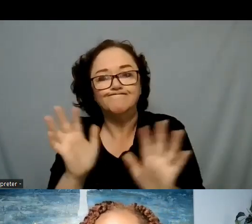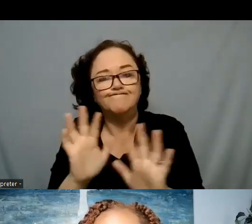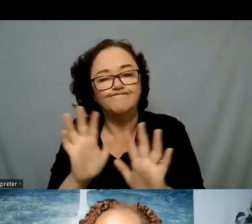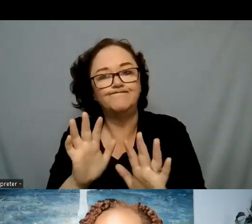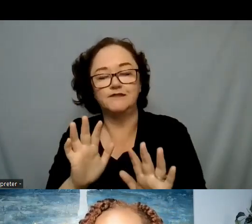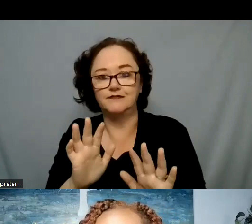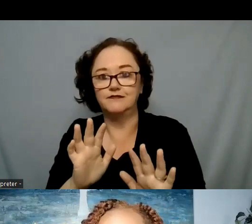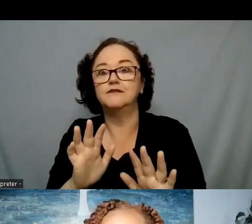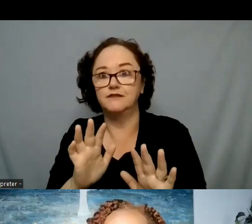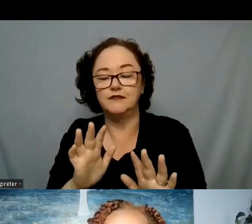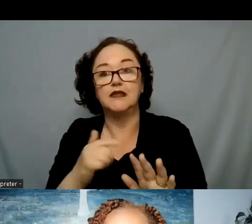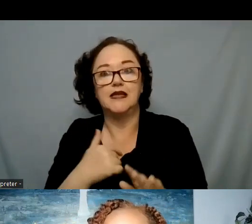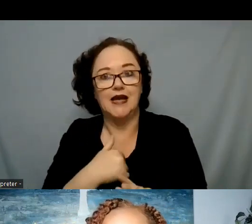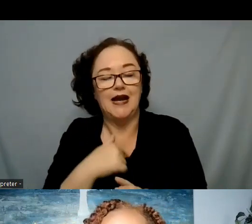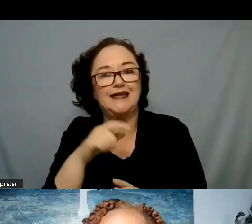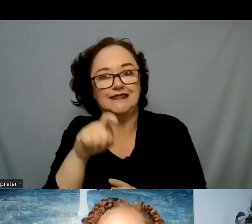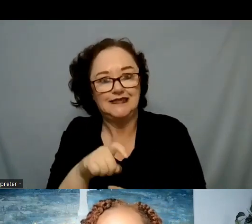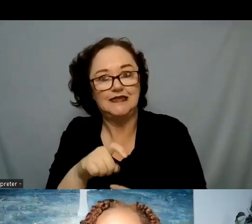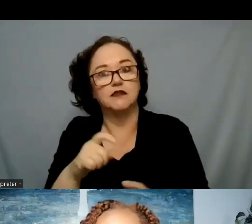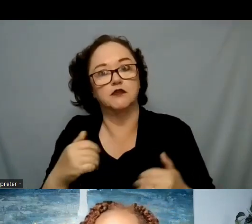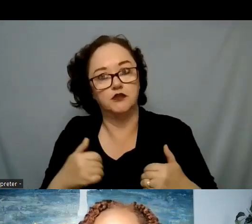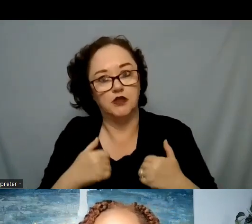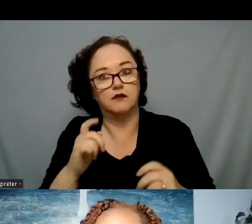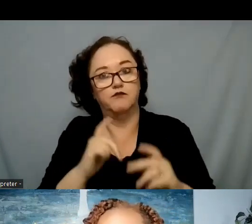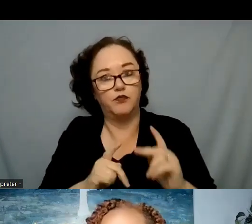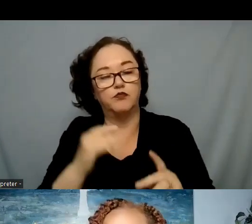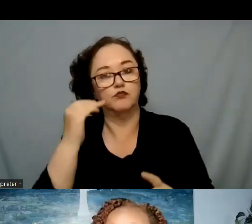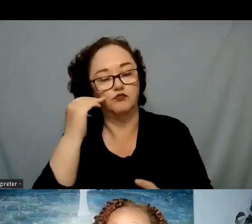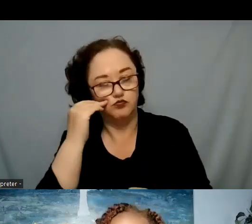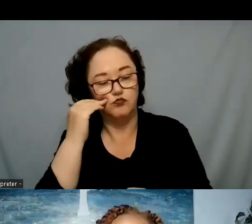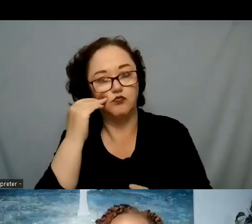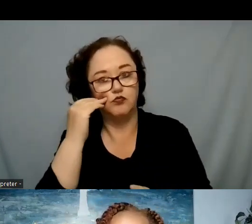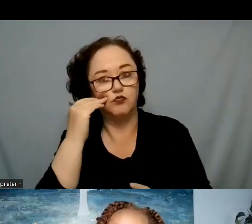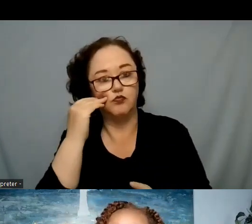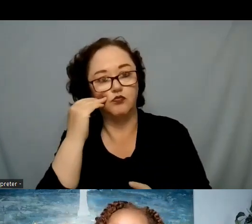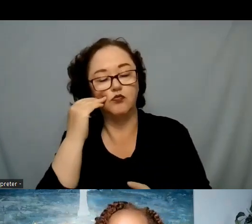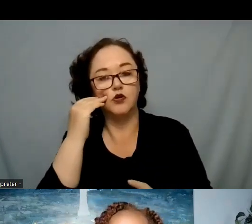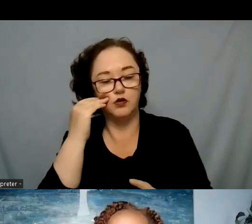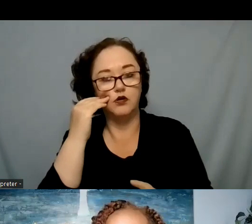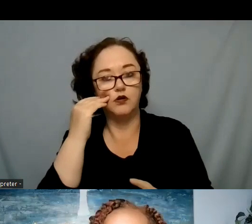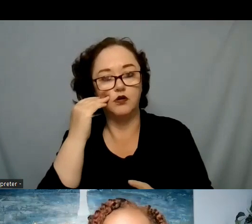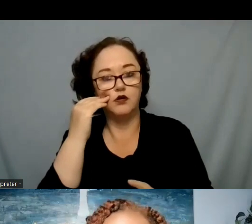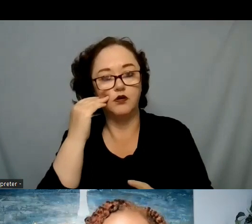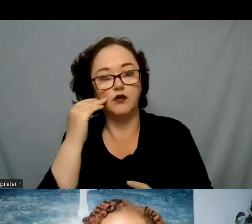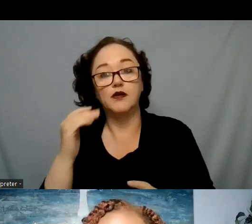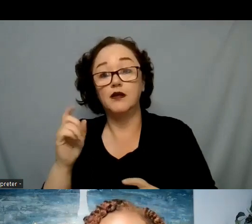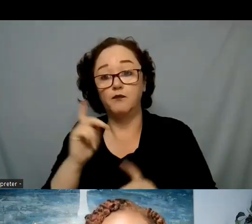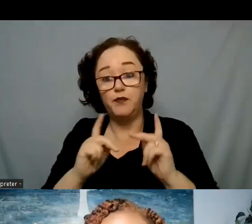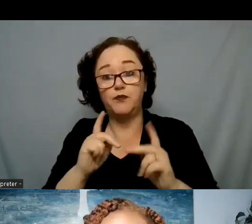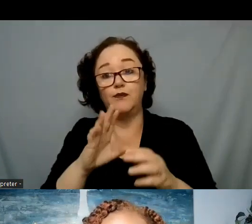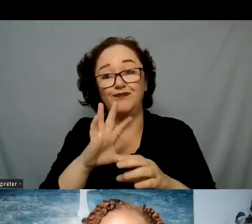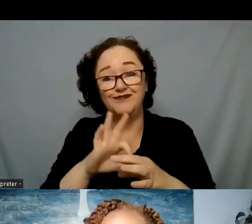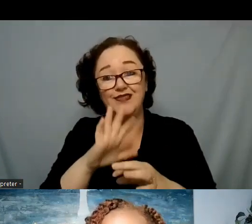to know that the people in their life that they're able to handle they're able to support them